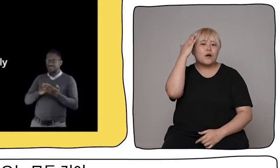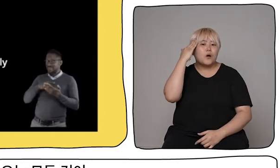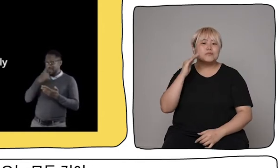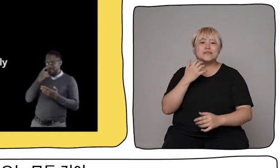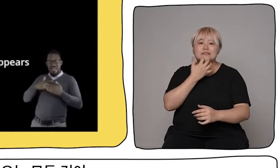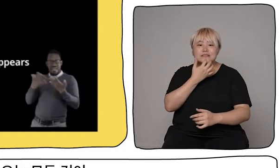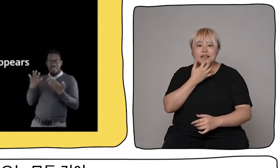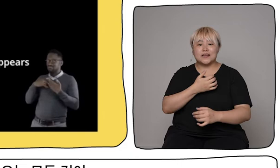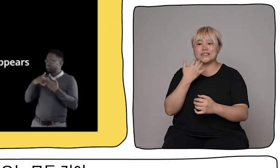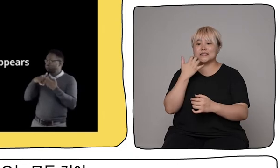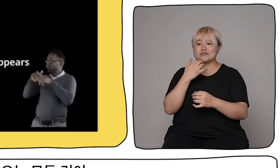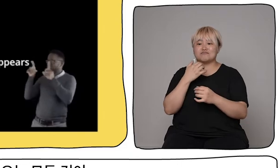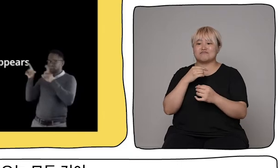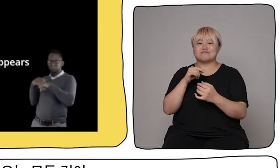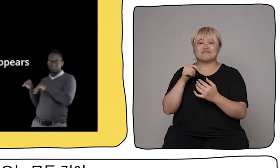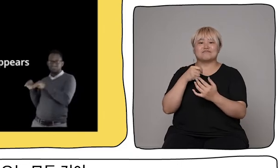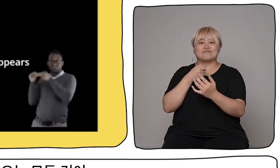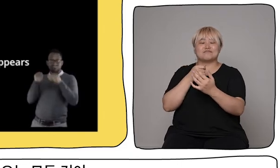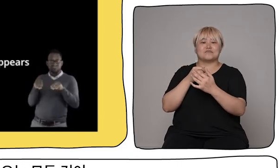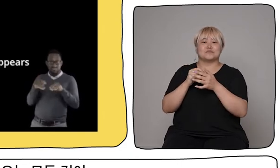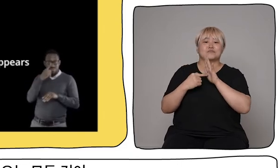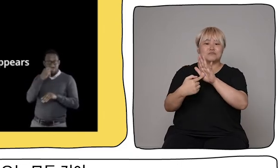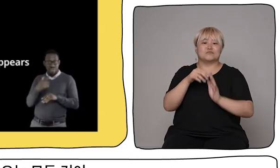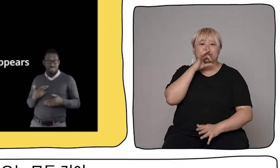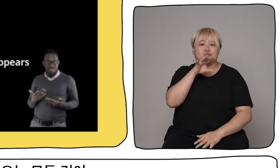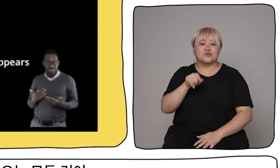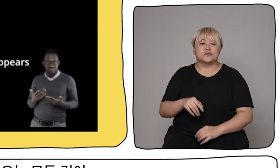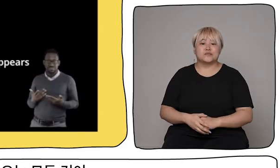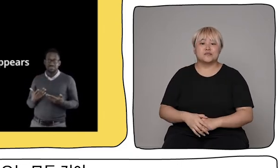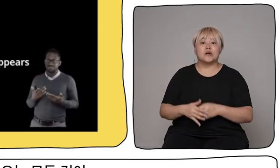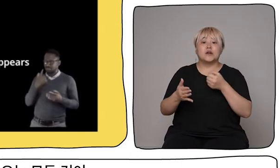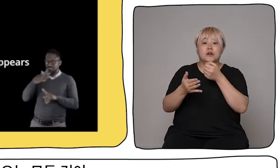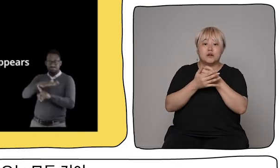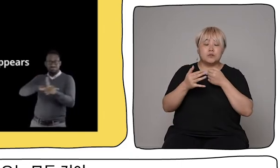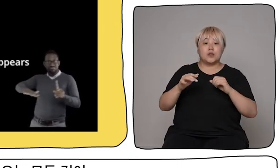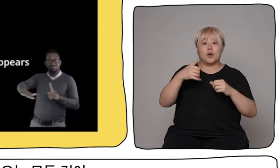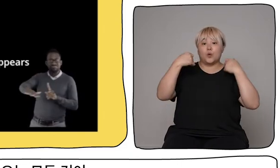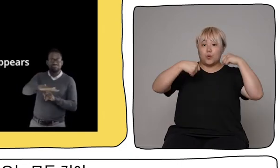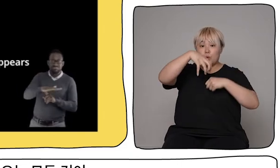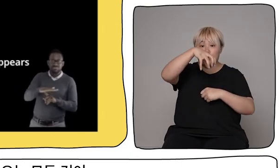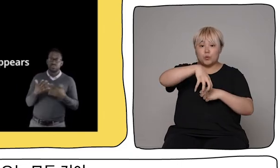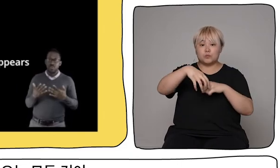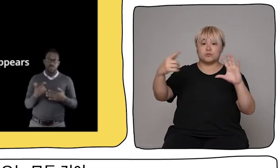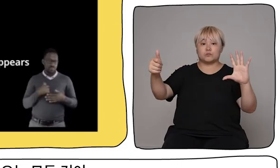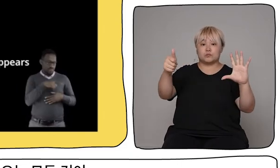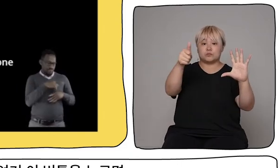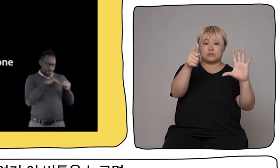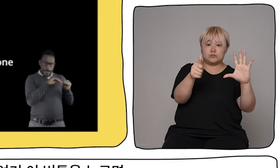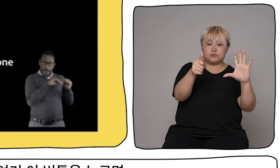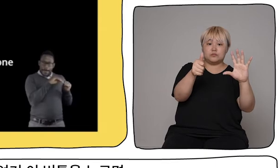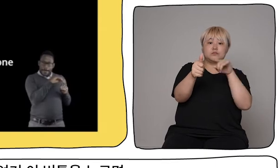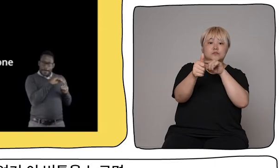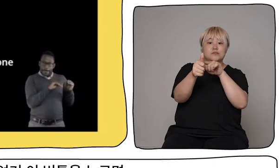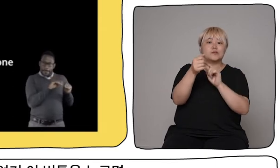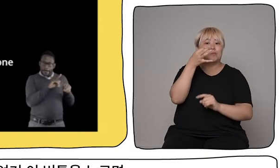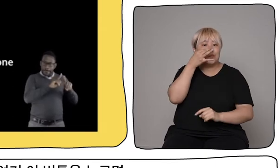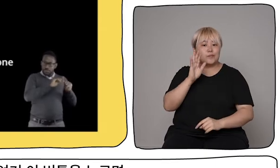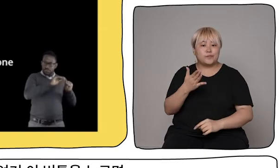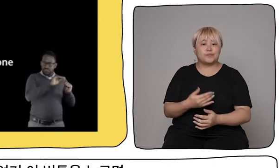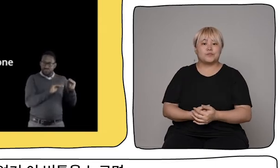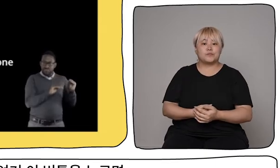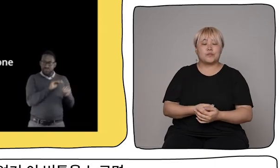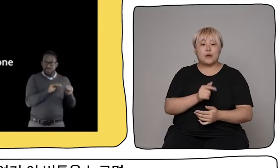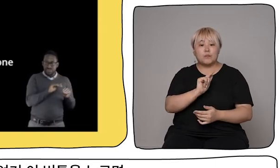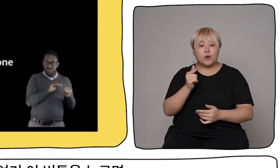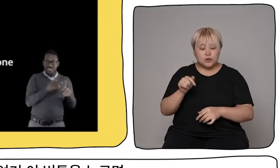colour, which means that anything that appears on the screen appears as a projection in the world of the performance space. We've coded a few different buttons,